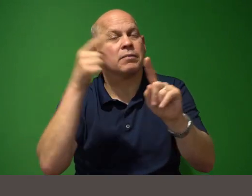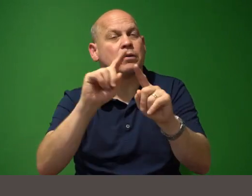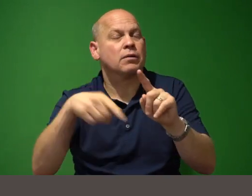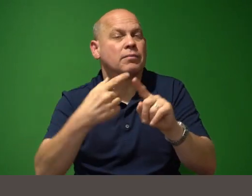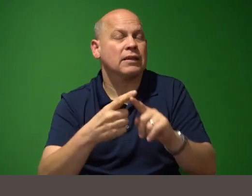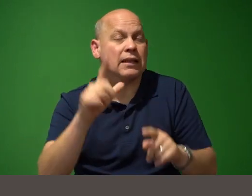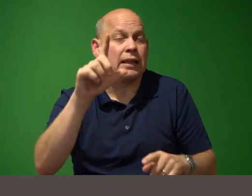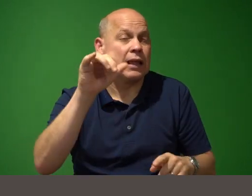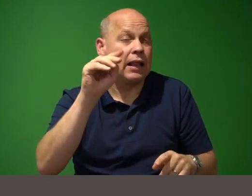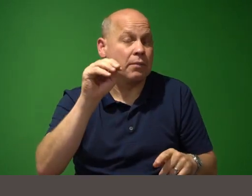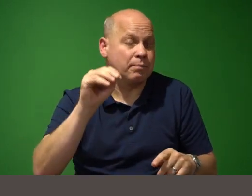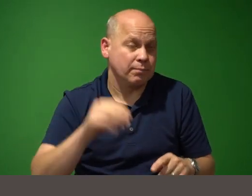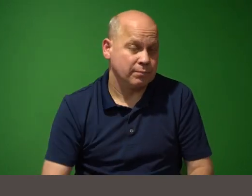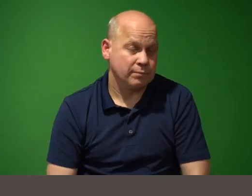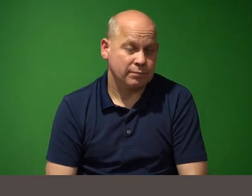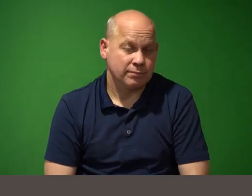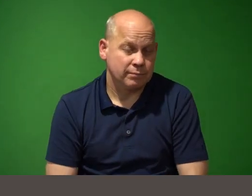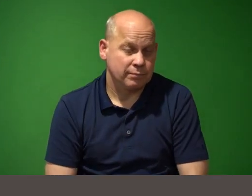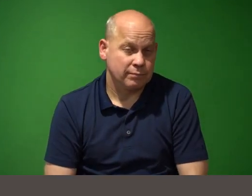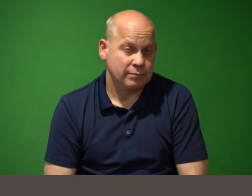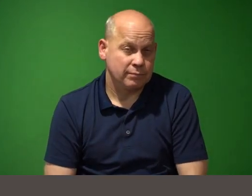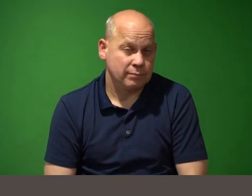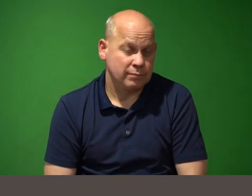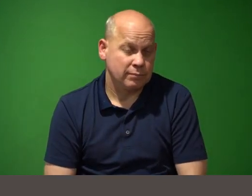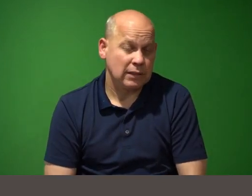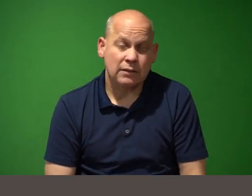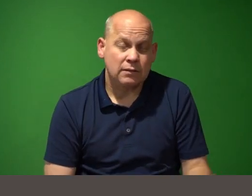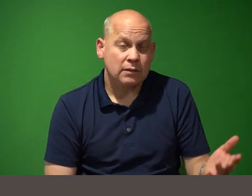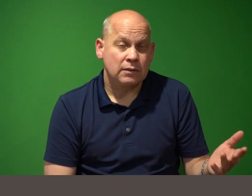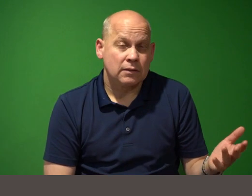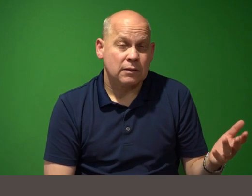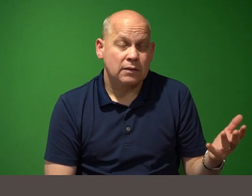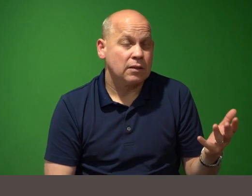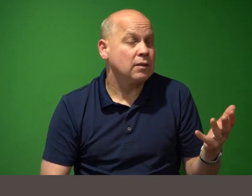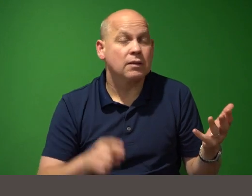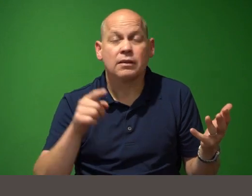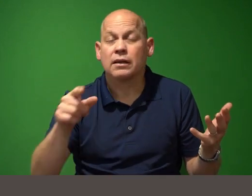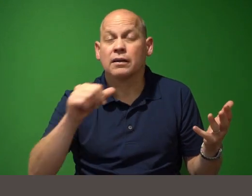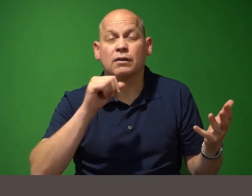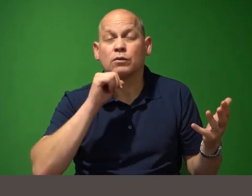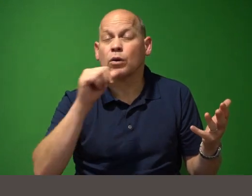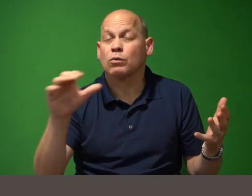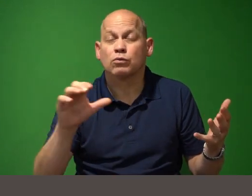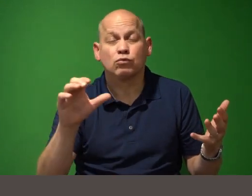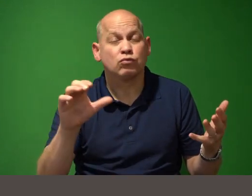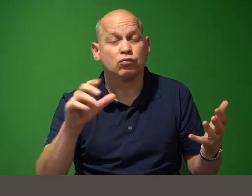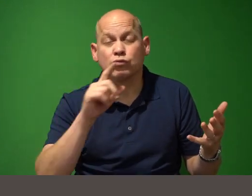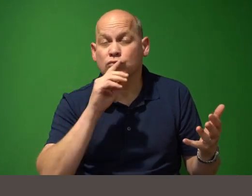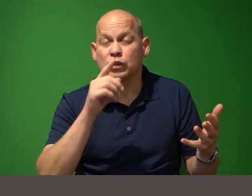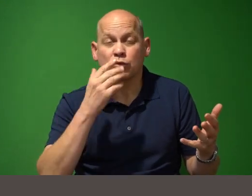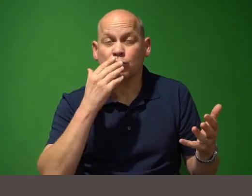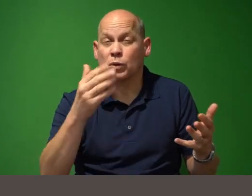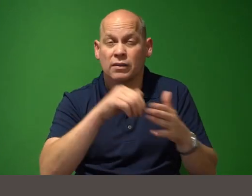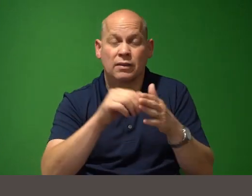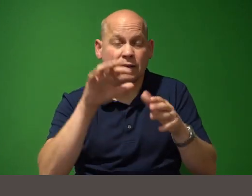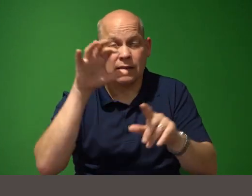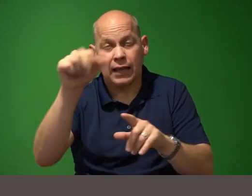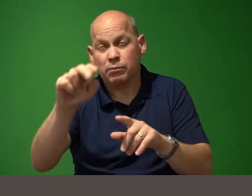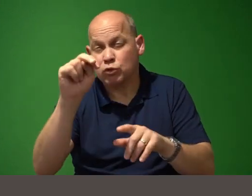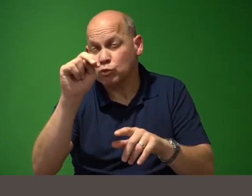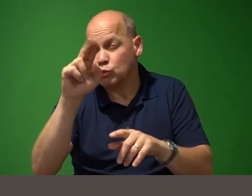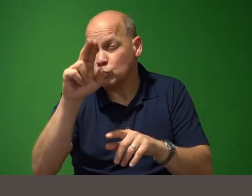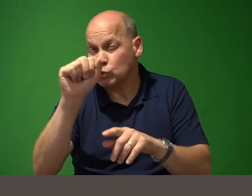that it they don't do really well at capturing the nuance of human language of uh